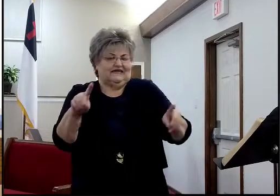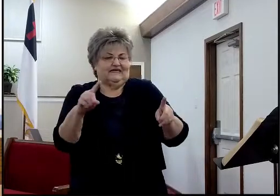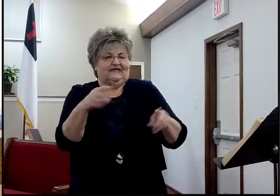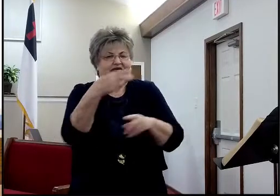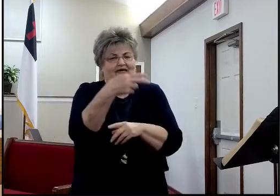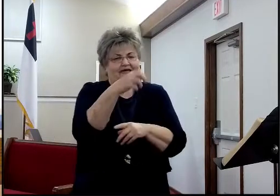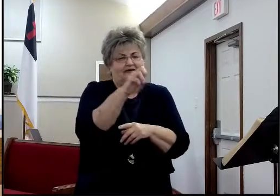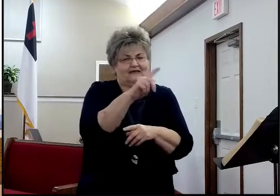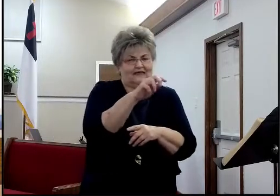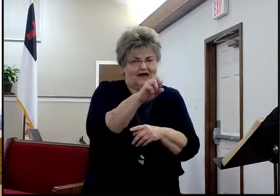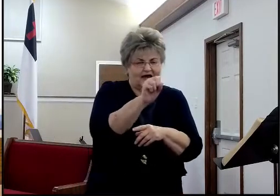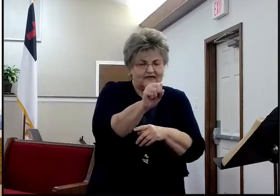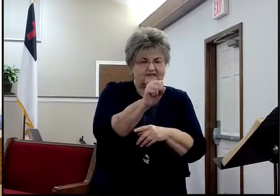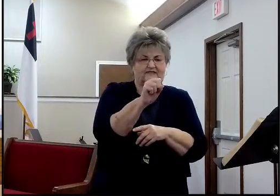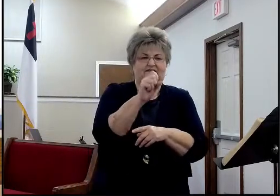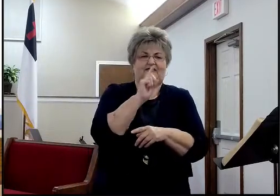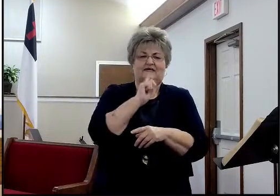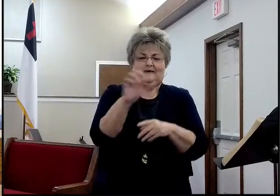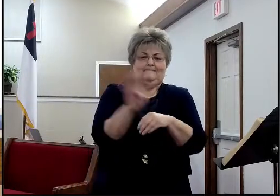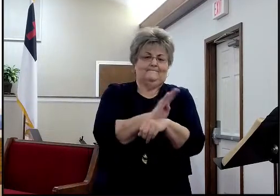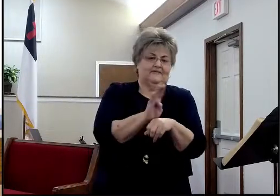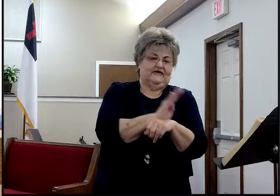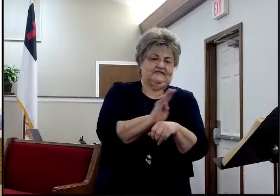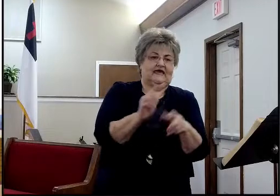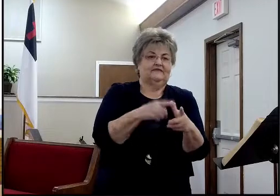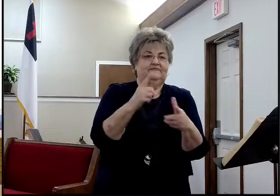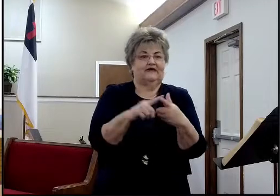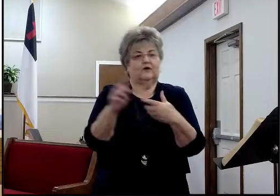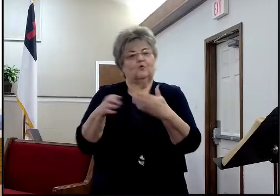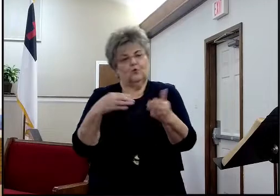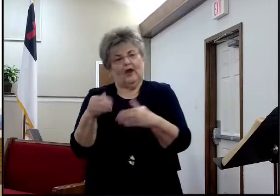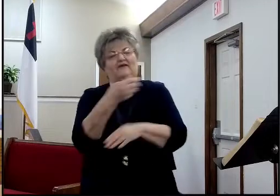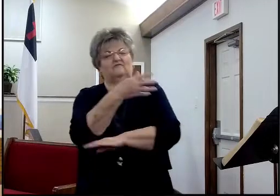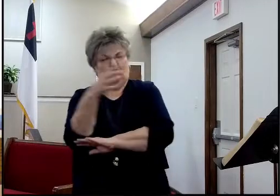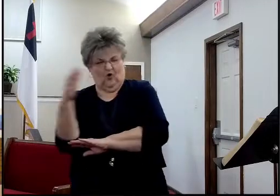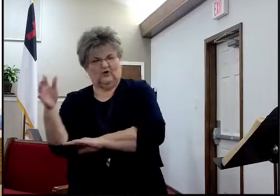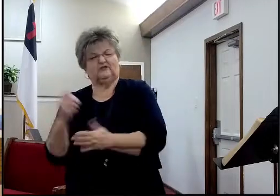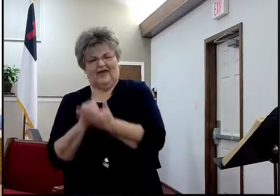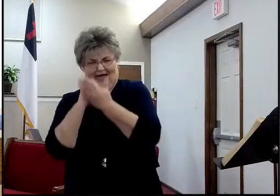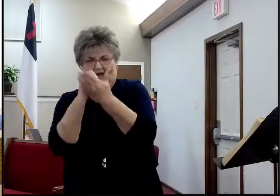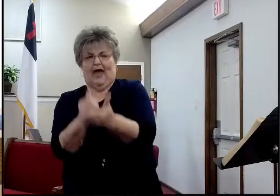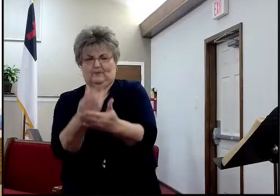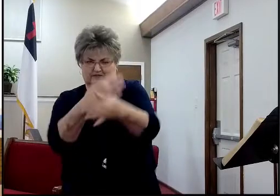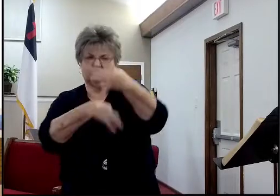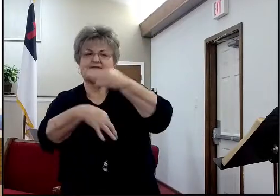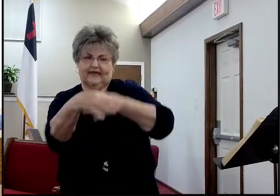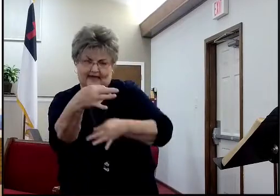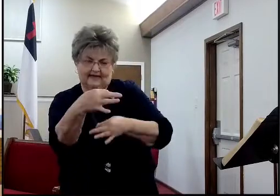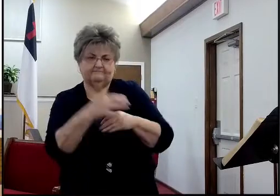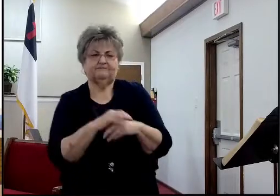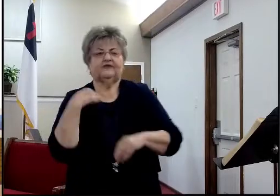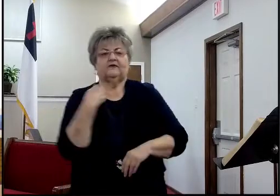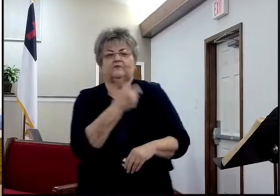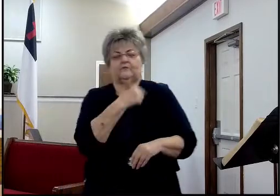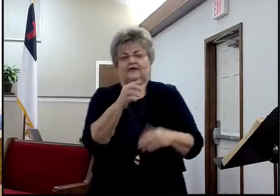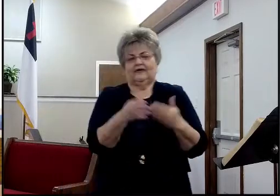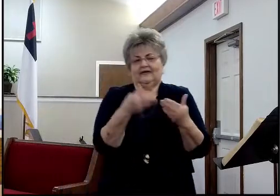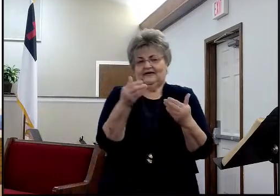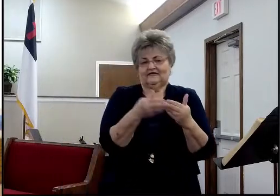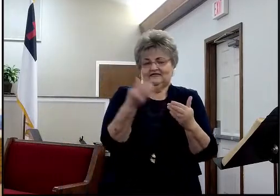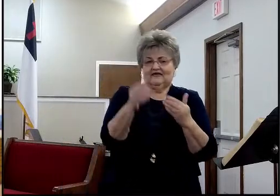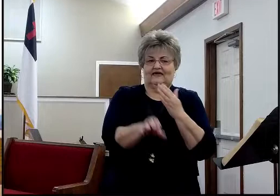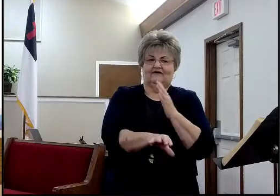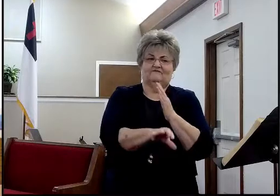is tied up or vice versa, then they'll respond to one another's calls. And so, we want to honor them. We could very easily find ourselves with an ESD-8